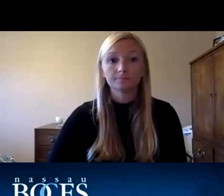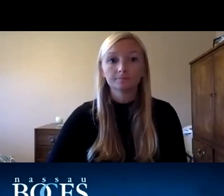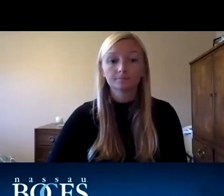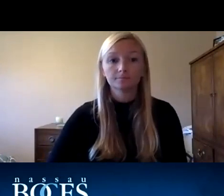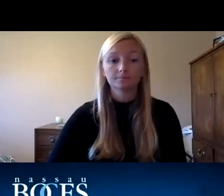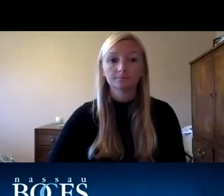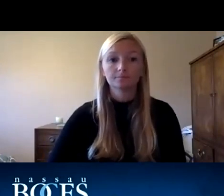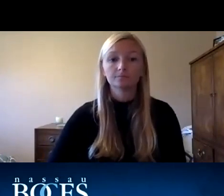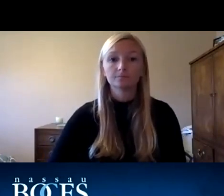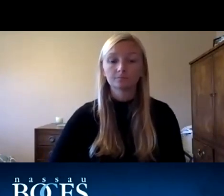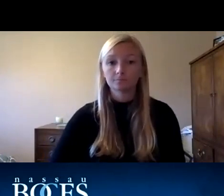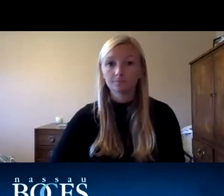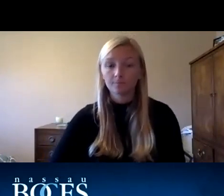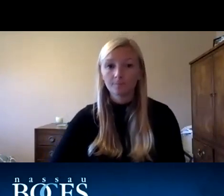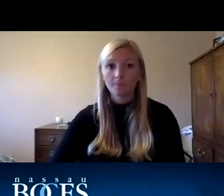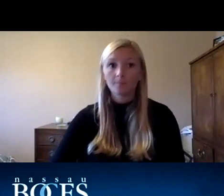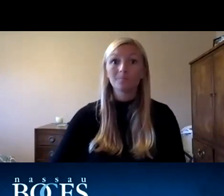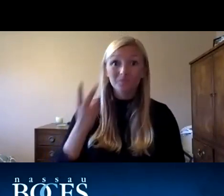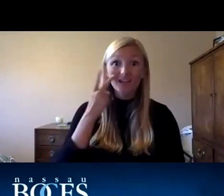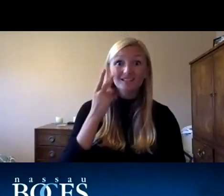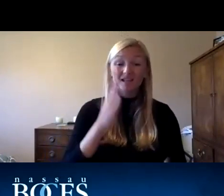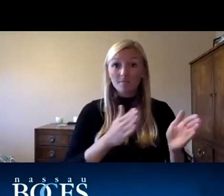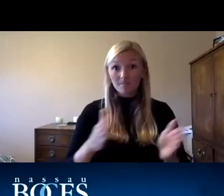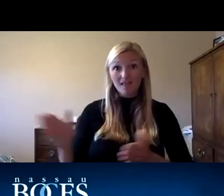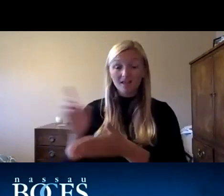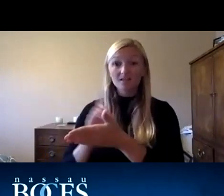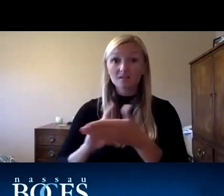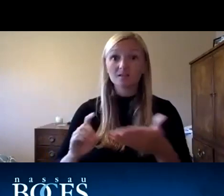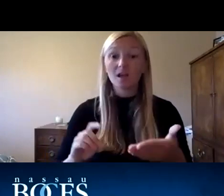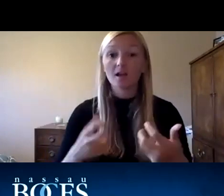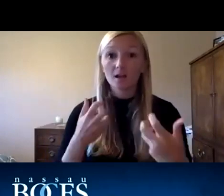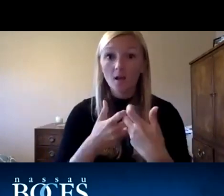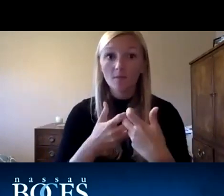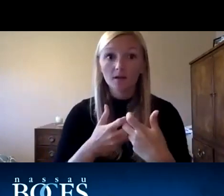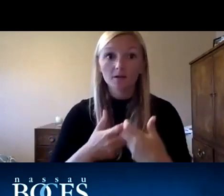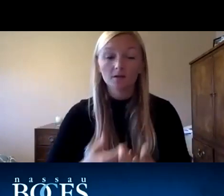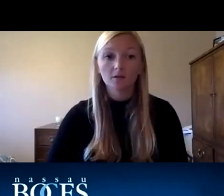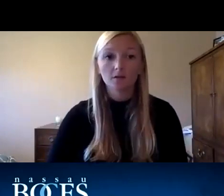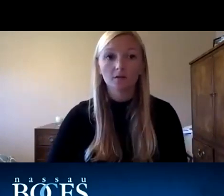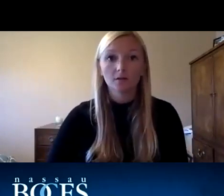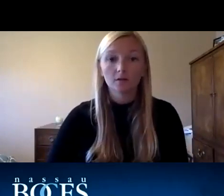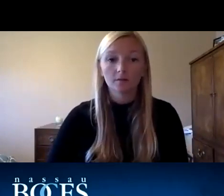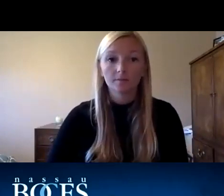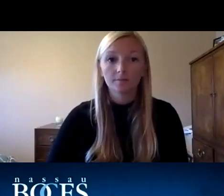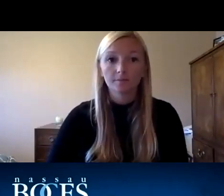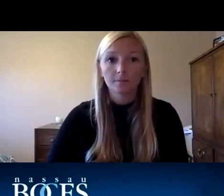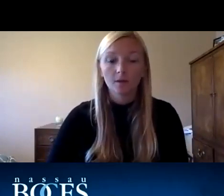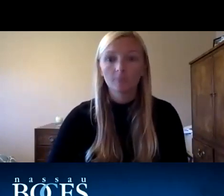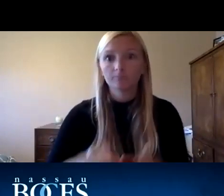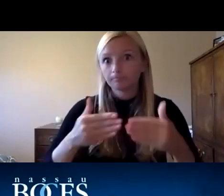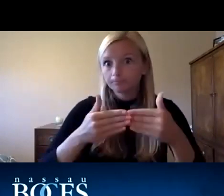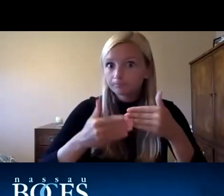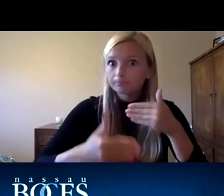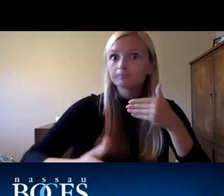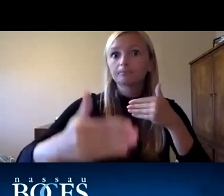she's asking i see this planning and design recommendations to extend well beyond the establishment of a